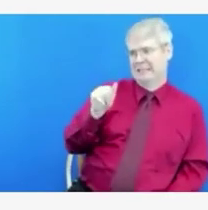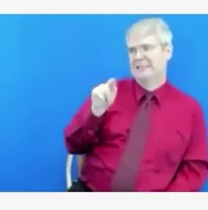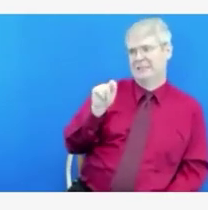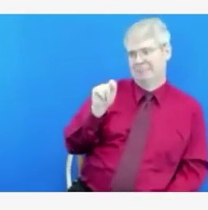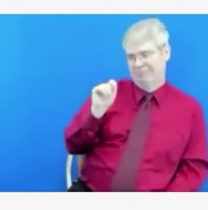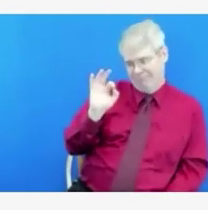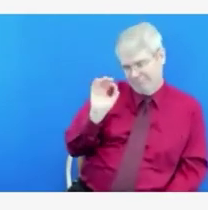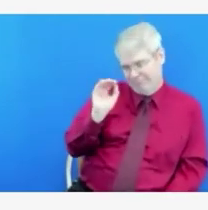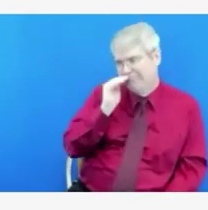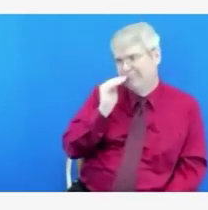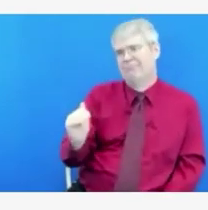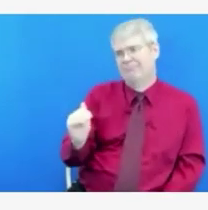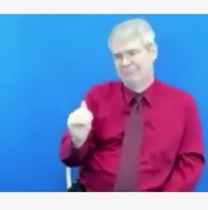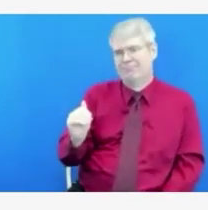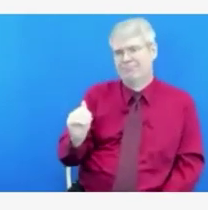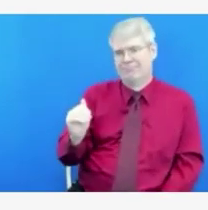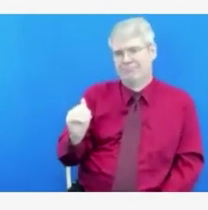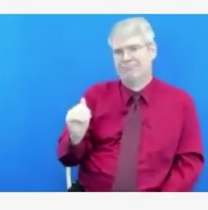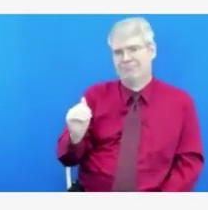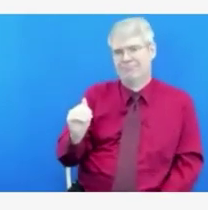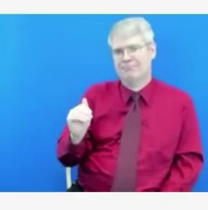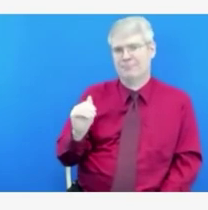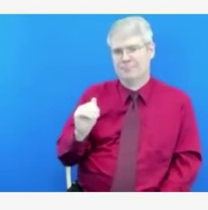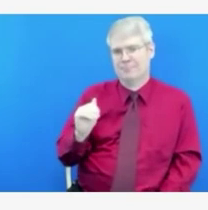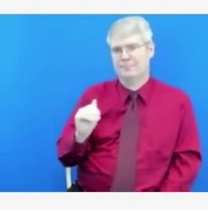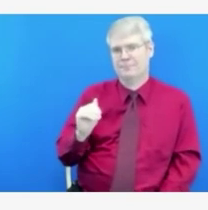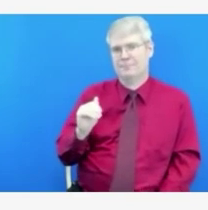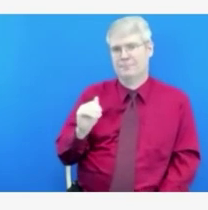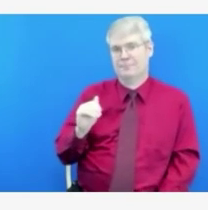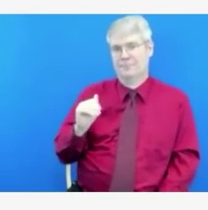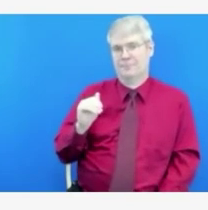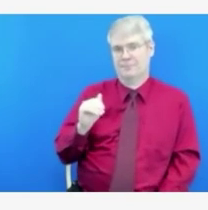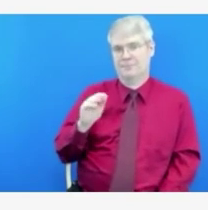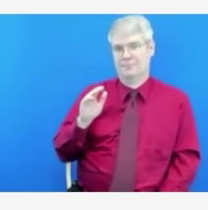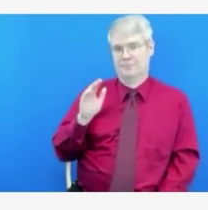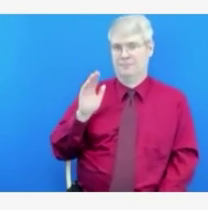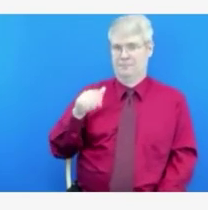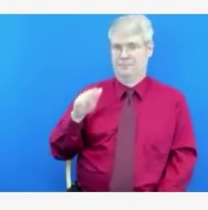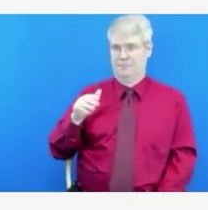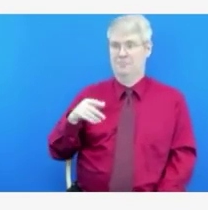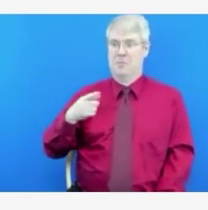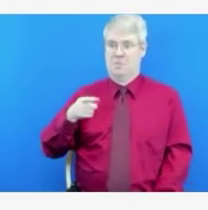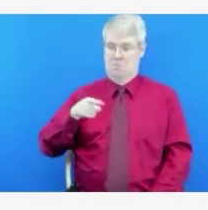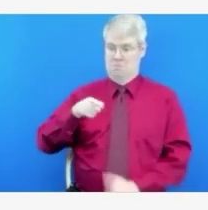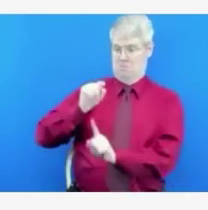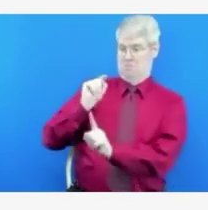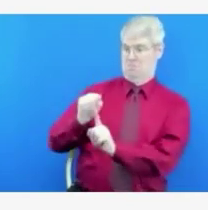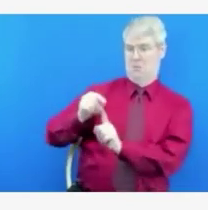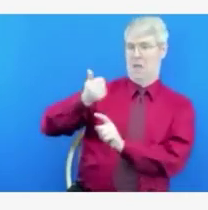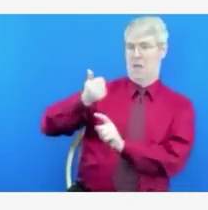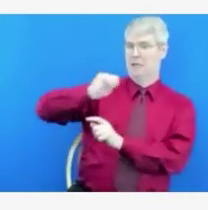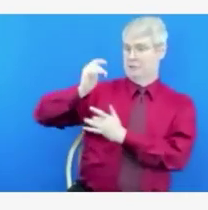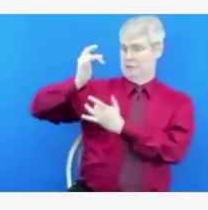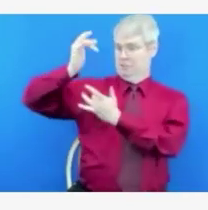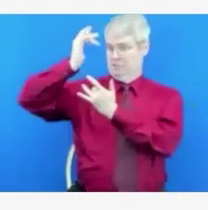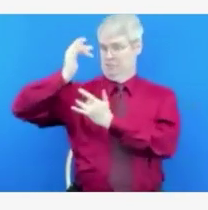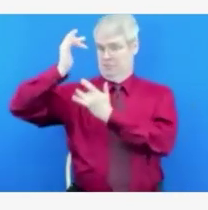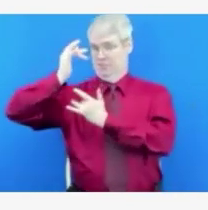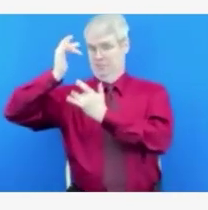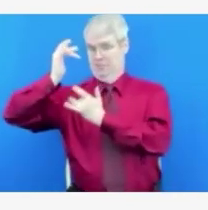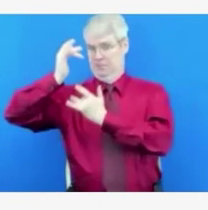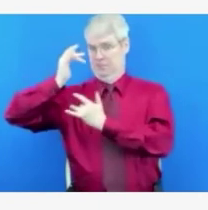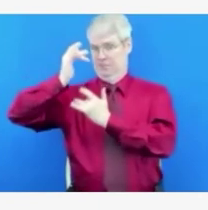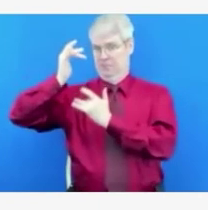We have used vaccines to successfully eliminate, you know, some diseases, smallpox, of course, always being the